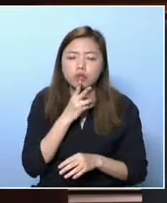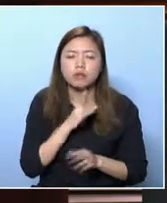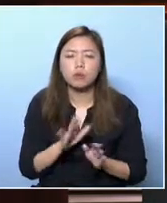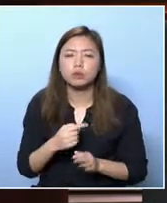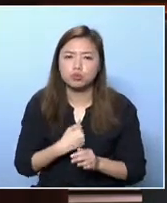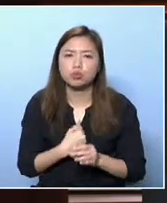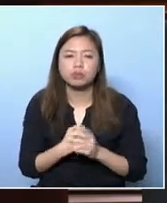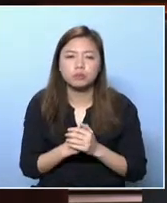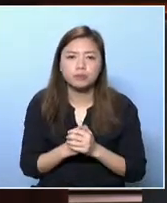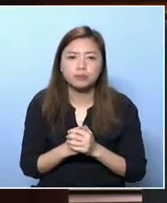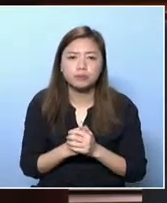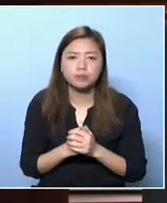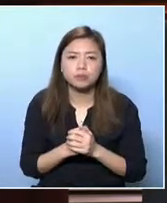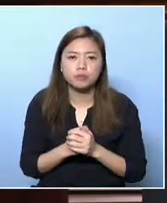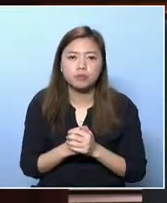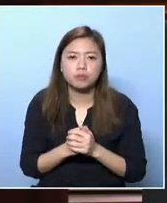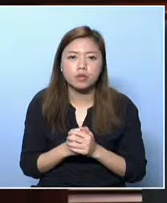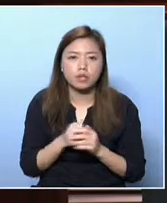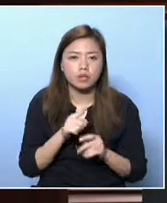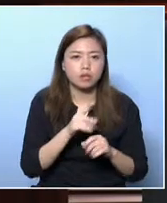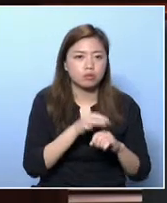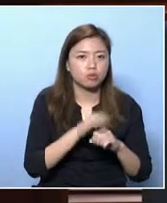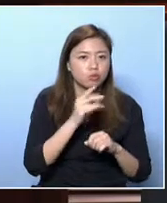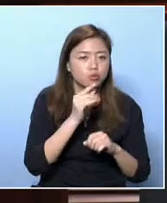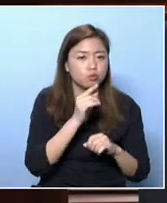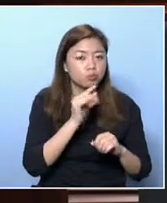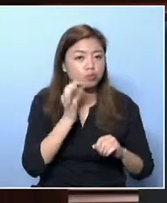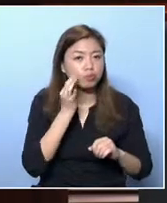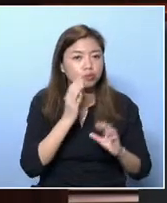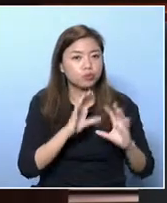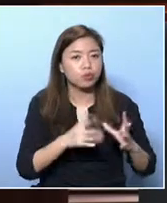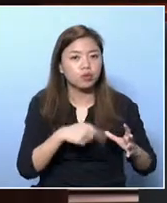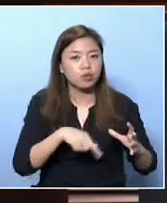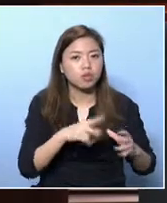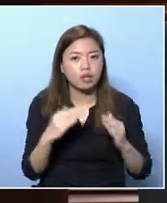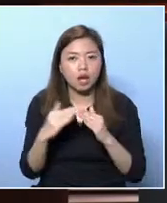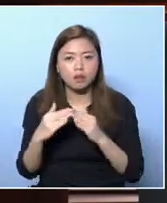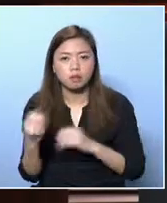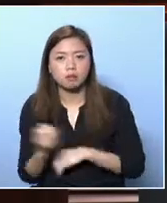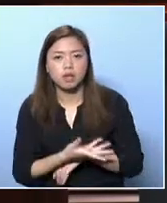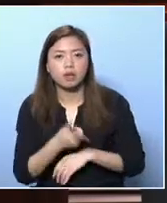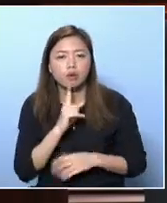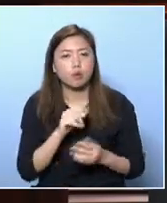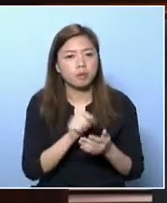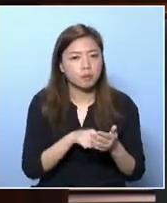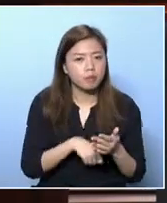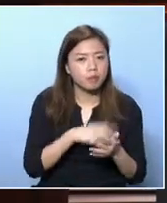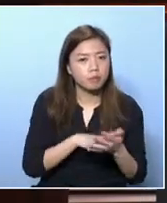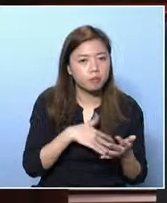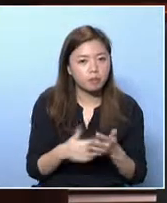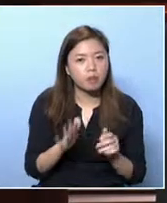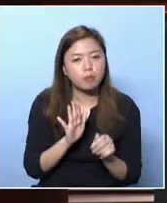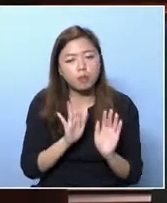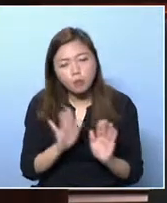as enough support should be provided in filling up complicated application forms and going through difficult application